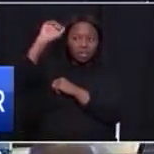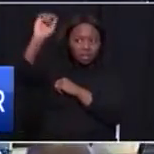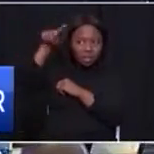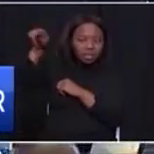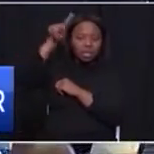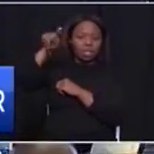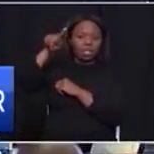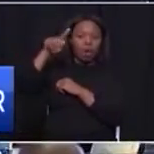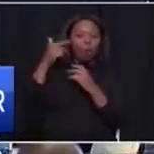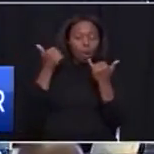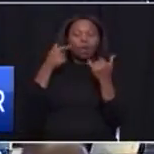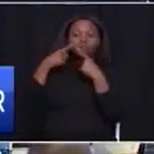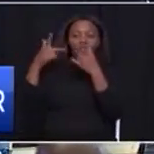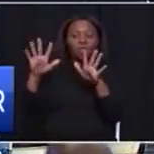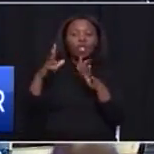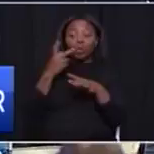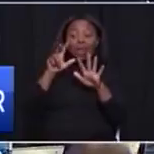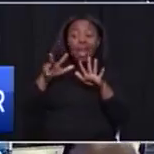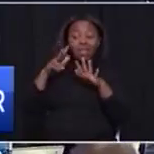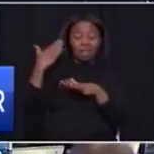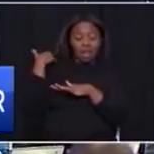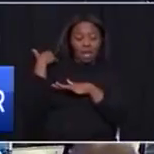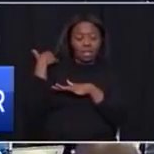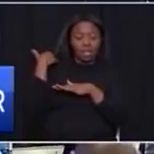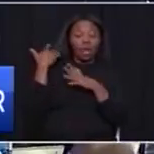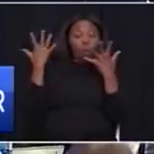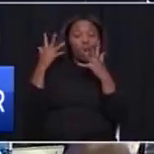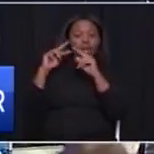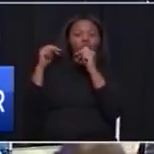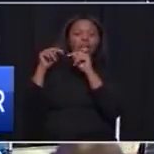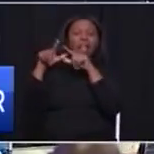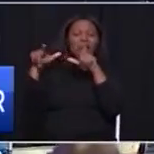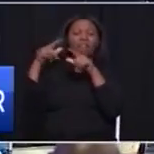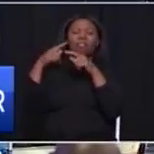already raised in 2018 at national level.